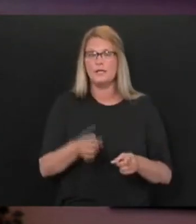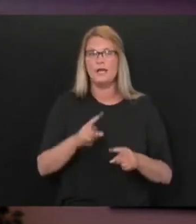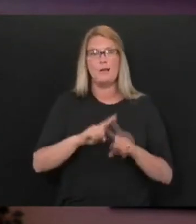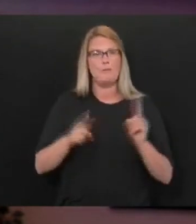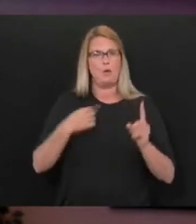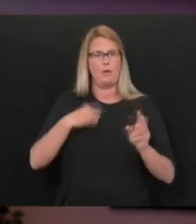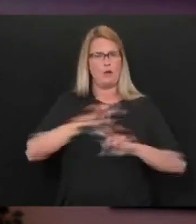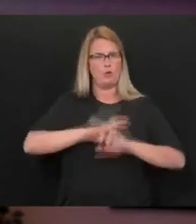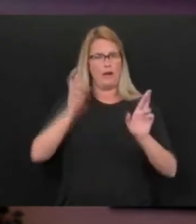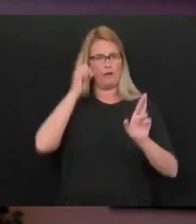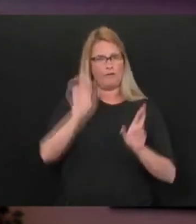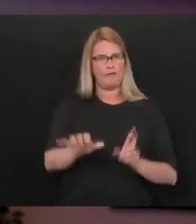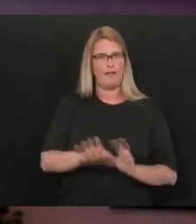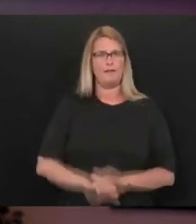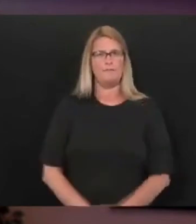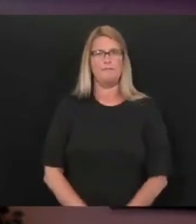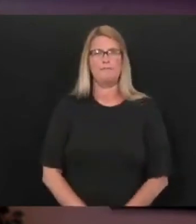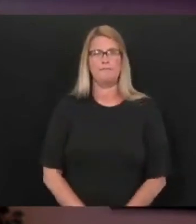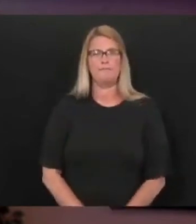shape to do that. So thank you.